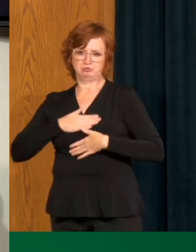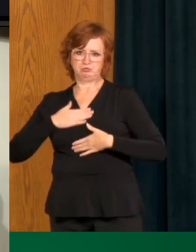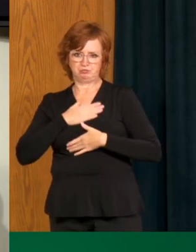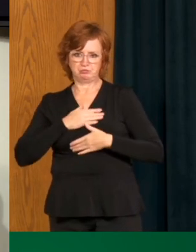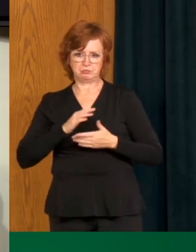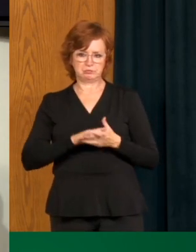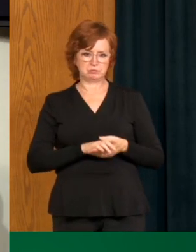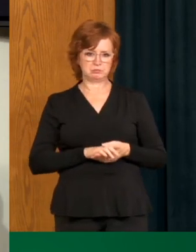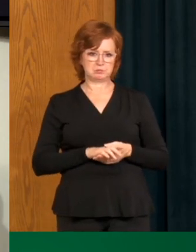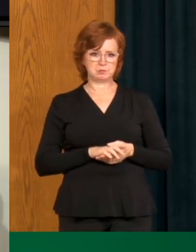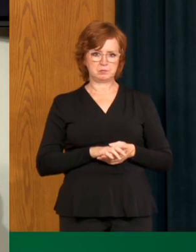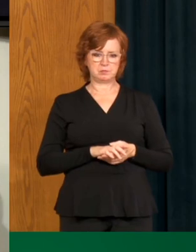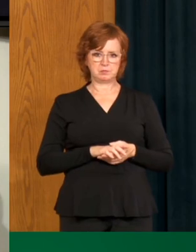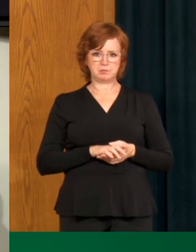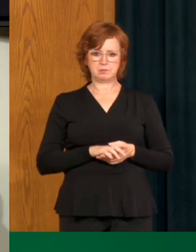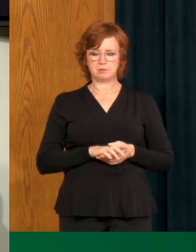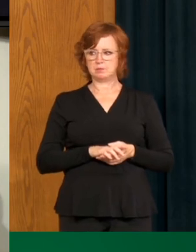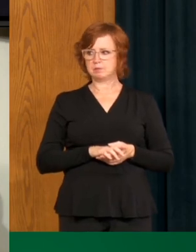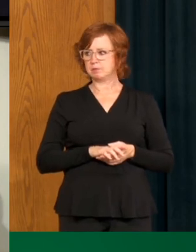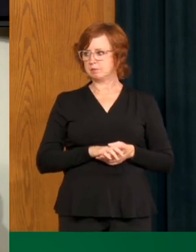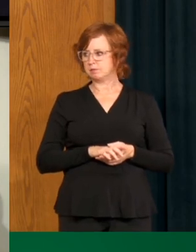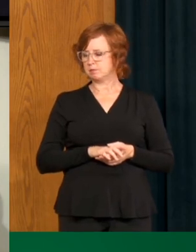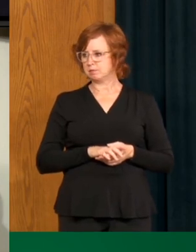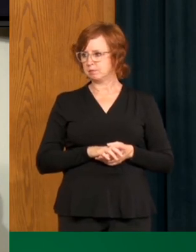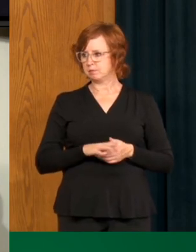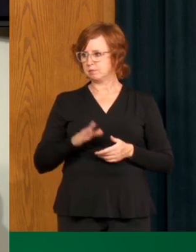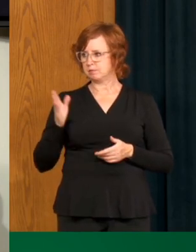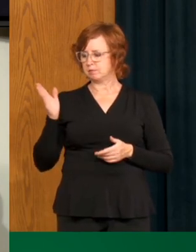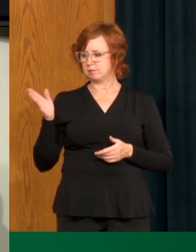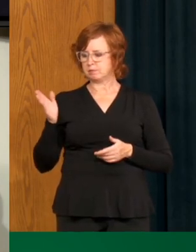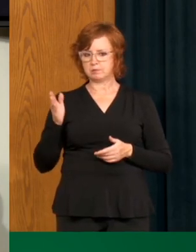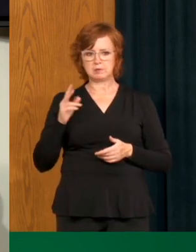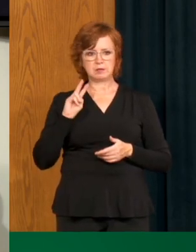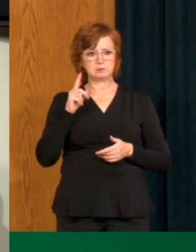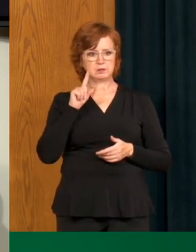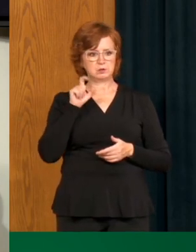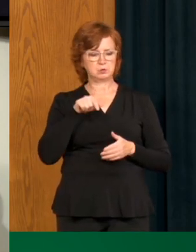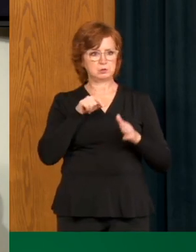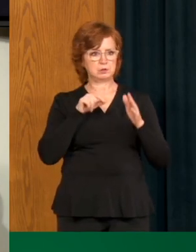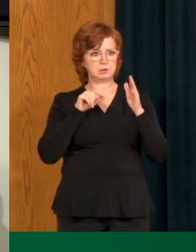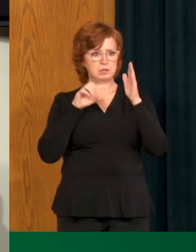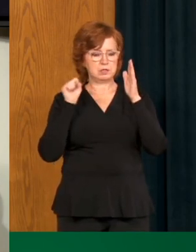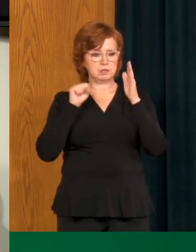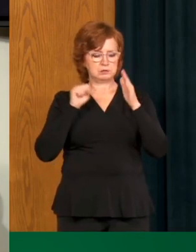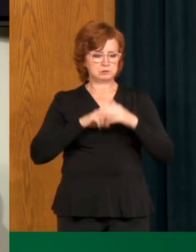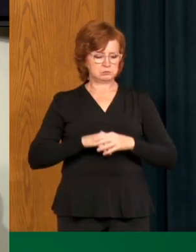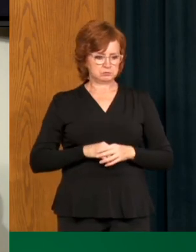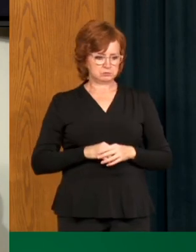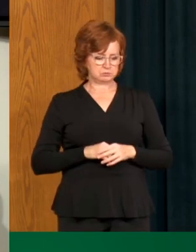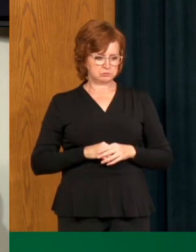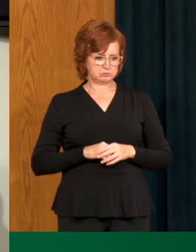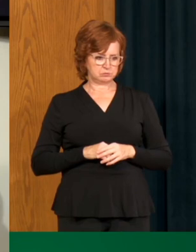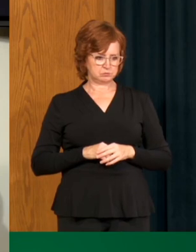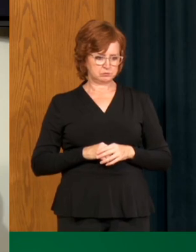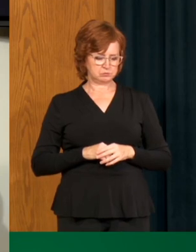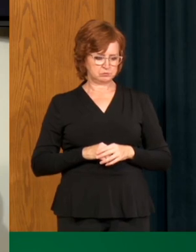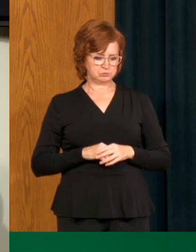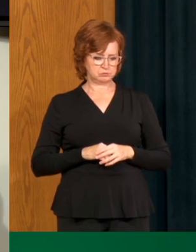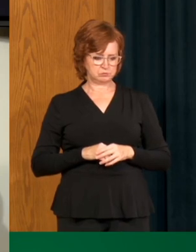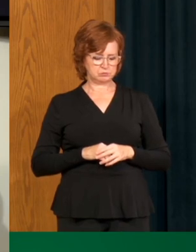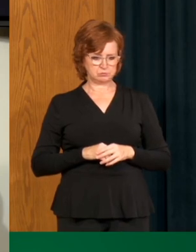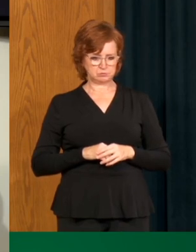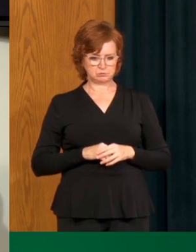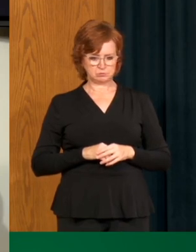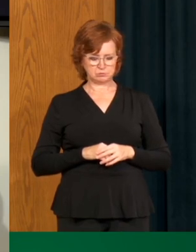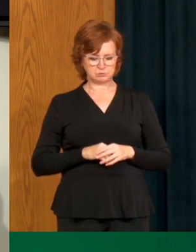in which we live and work and play. Thank you. Follow up, Britton? Yeah, I'm just, uh, wondering if, uh, you've, you've, been able